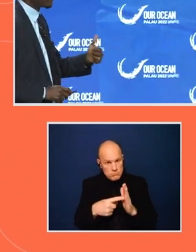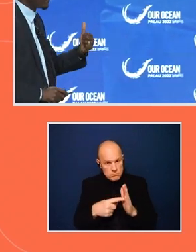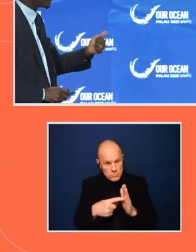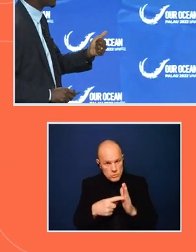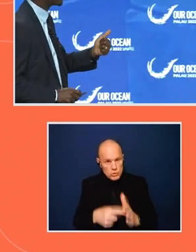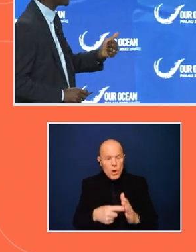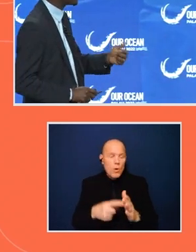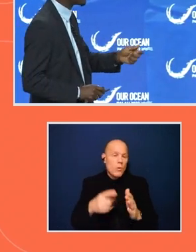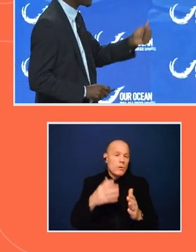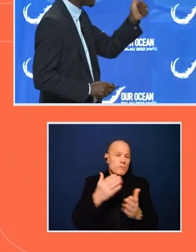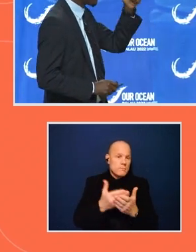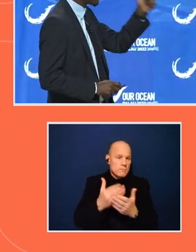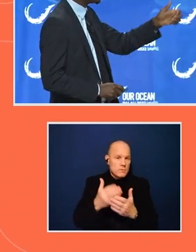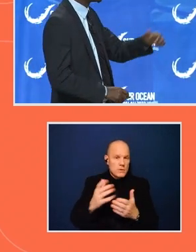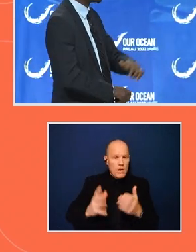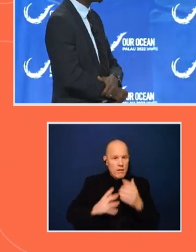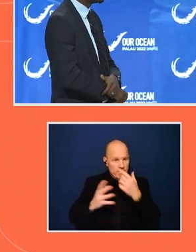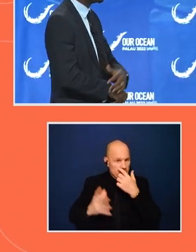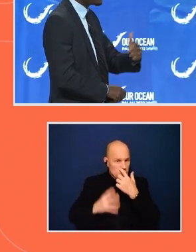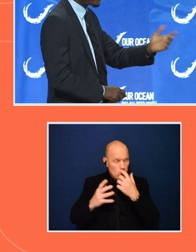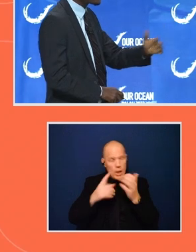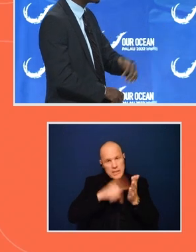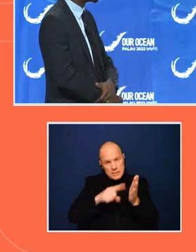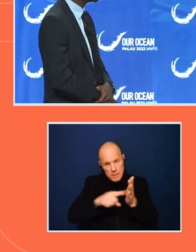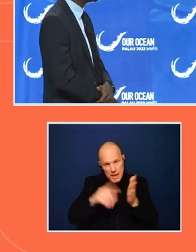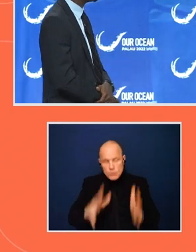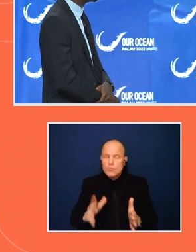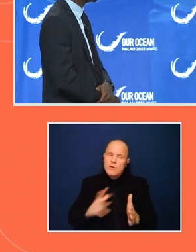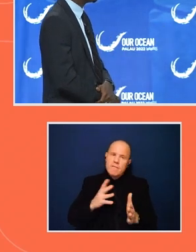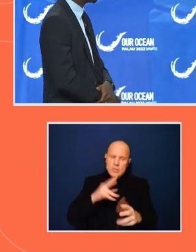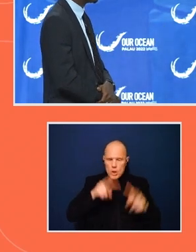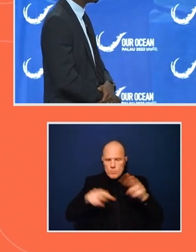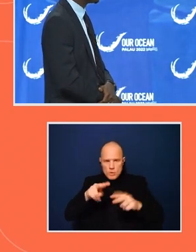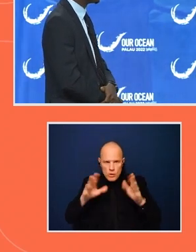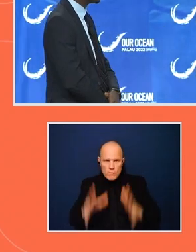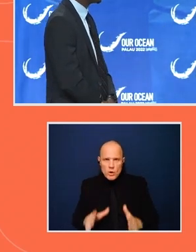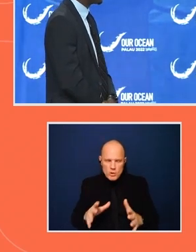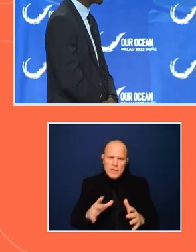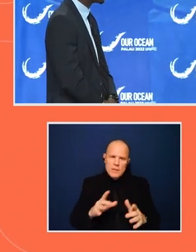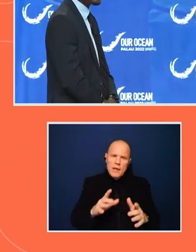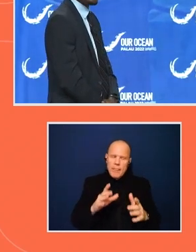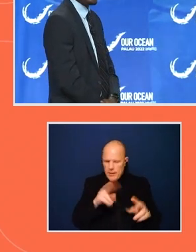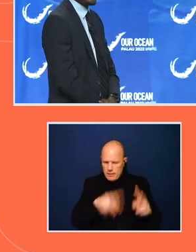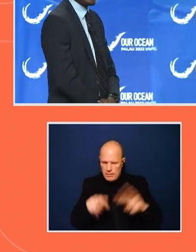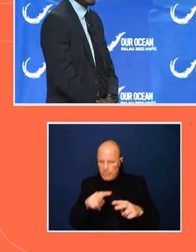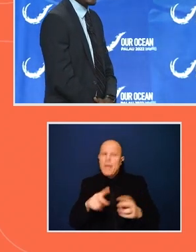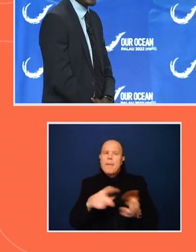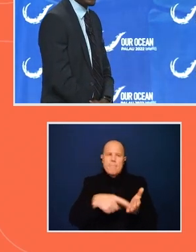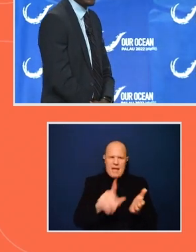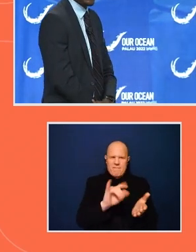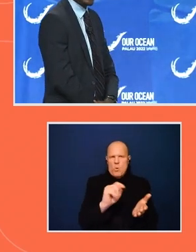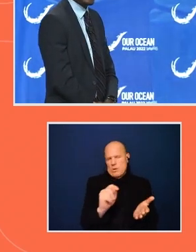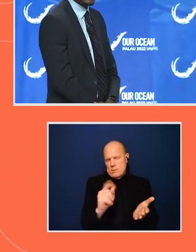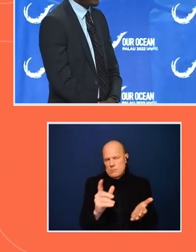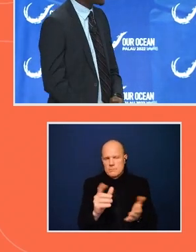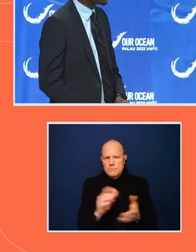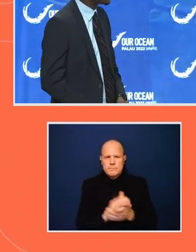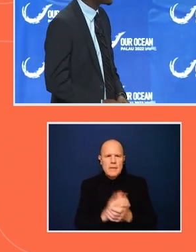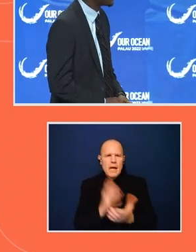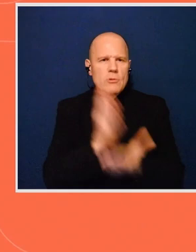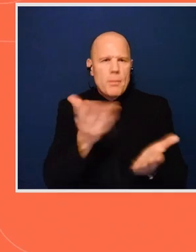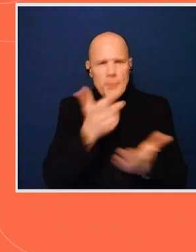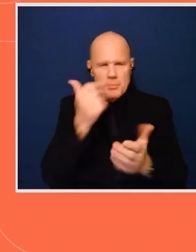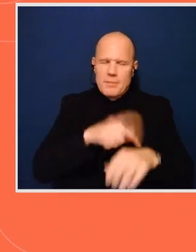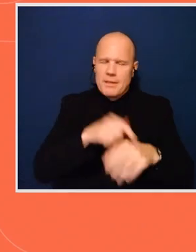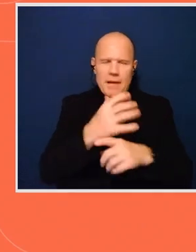fishery observers or fishery inspectors, I mean, now the difference is going to be paid. I will stop here for now. My time is over, and I thank you